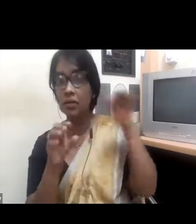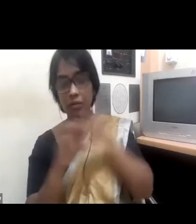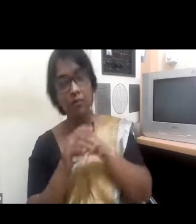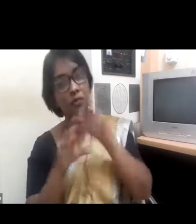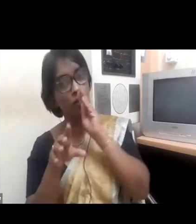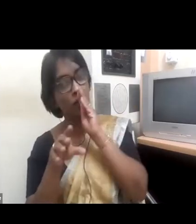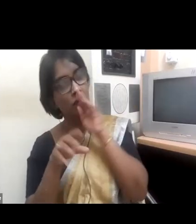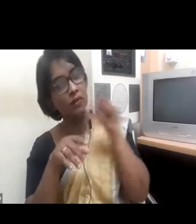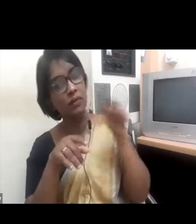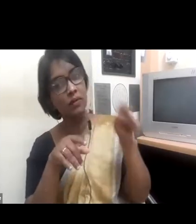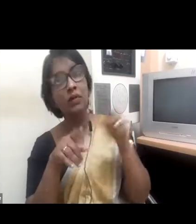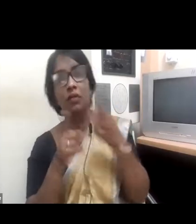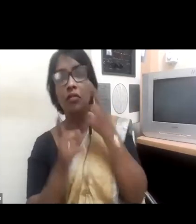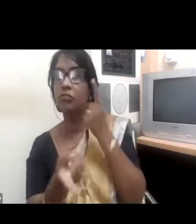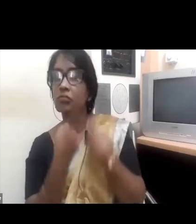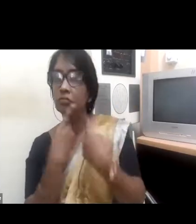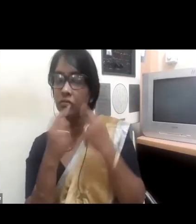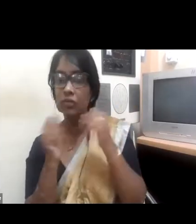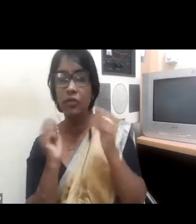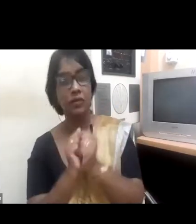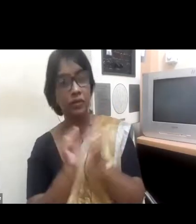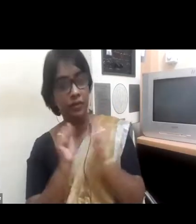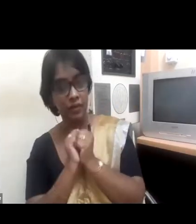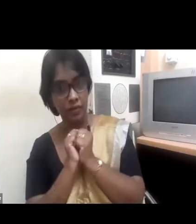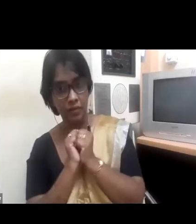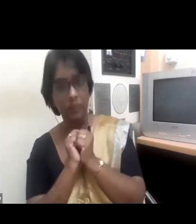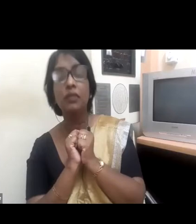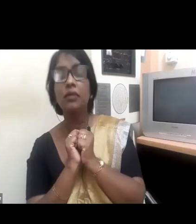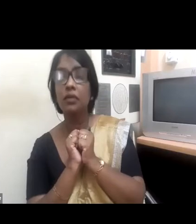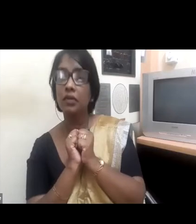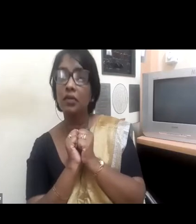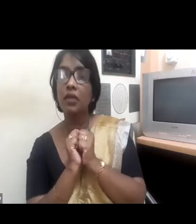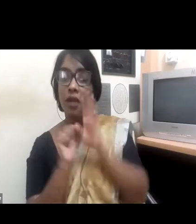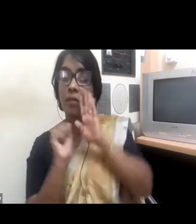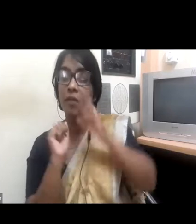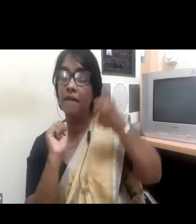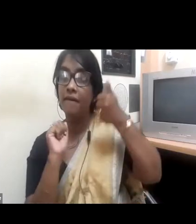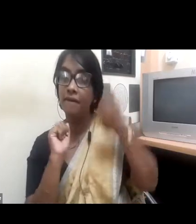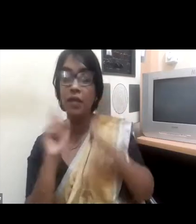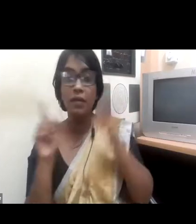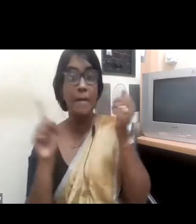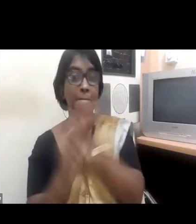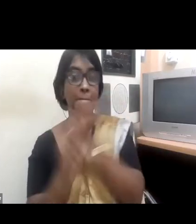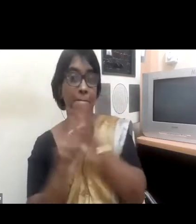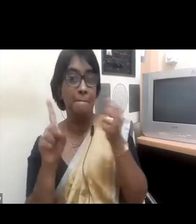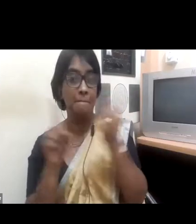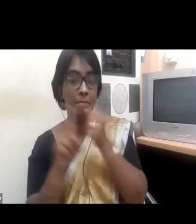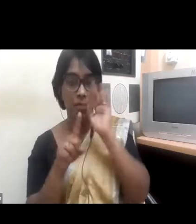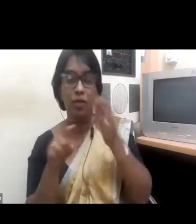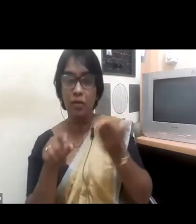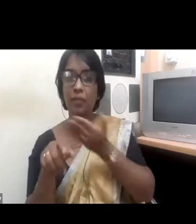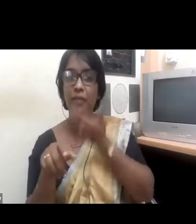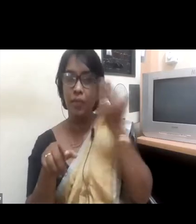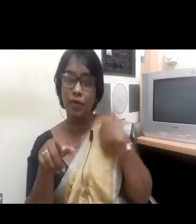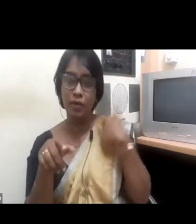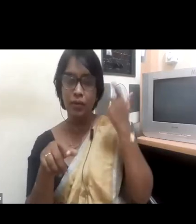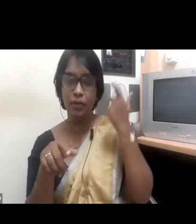different viewpoints and skill sets, in successfully engaging all kinds of stakeholders, and introducing different leadership styles.